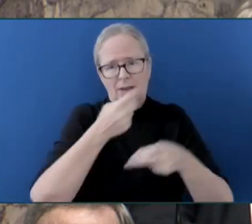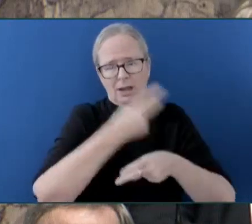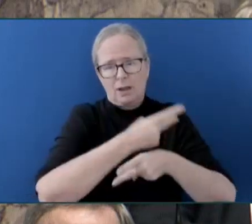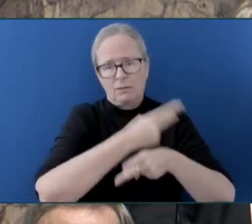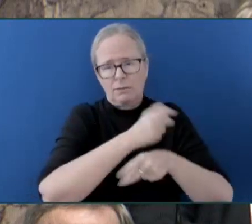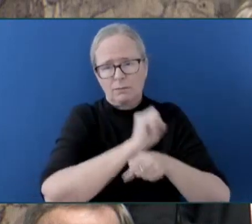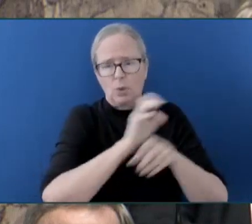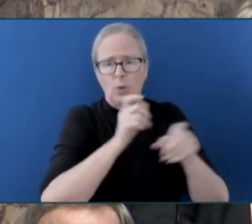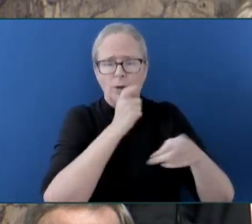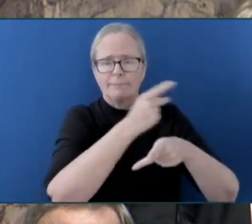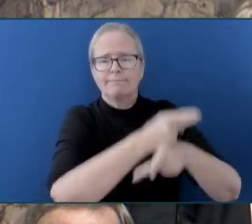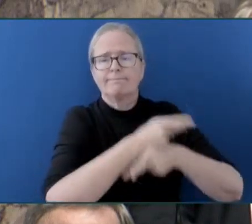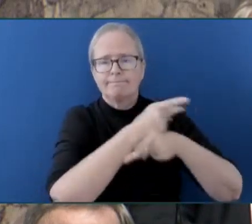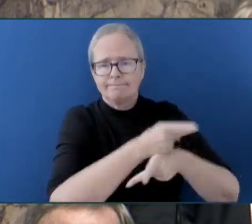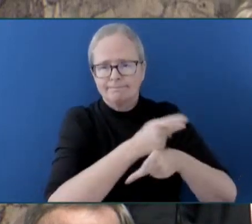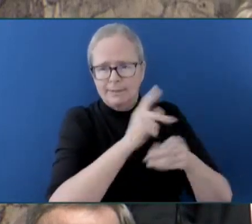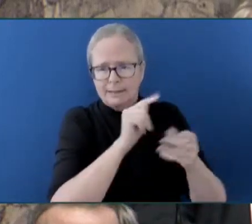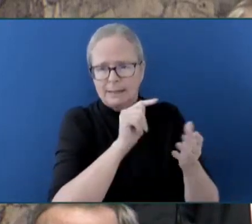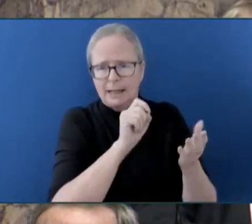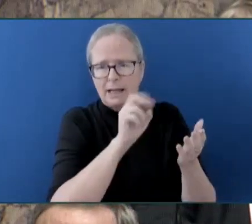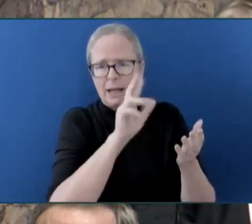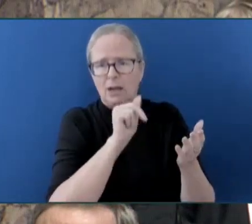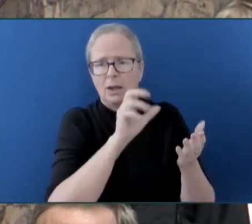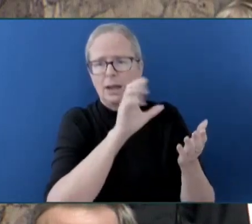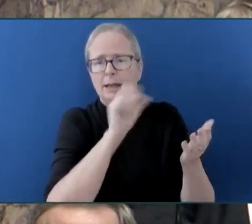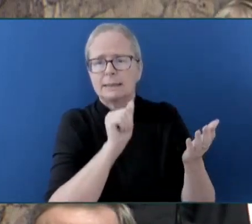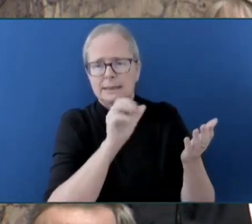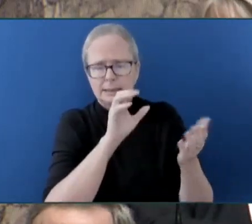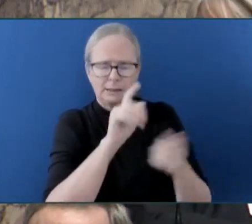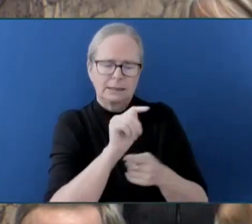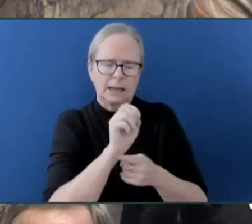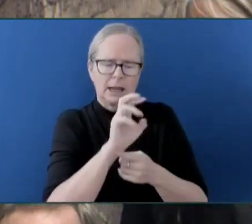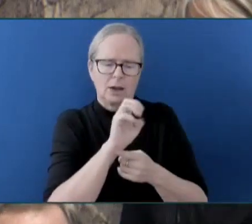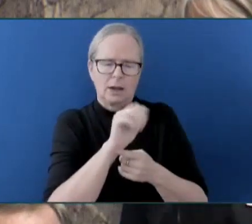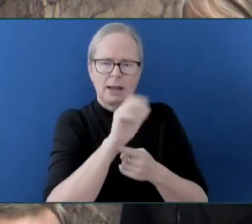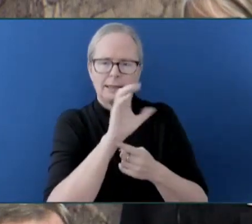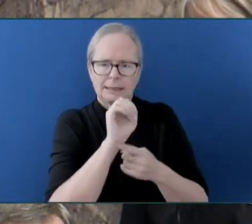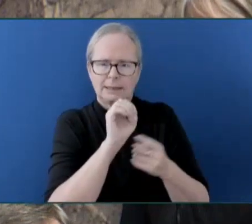Hospital through a very stressful time. Thank you for your indulgence, Mr. Speaker. Andrew Dave. For a meningocophone. Nathan.